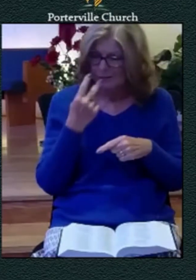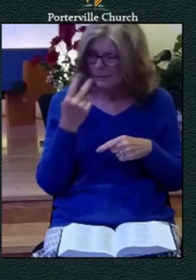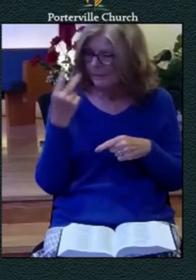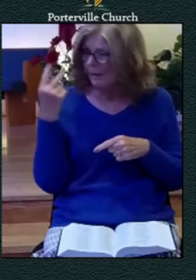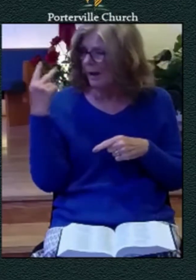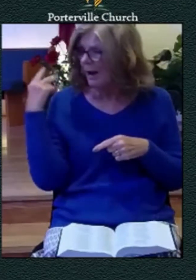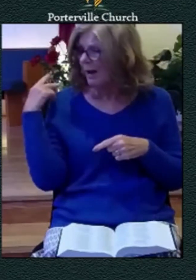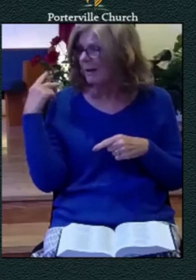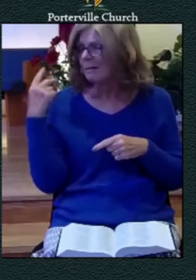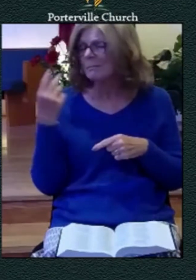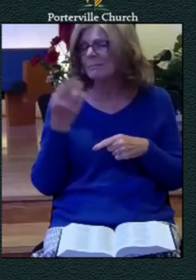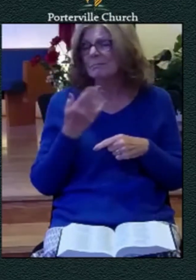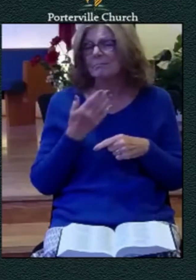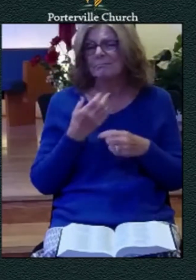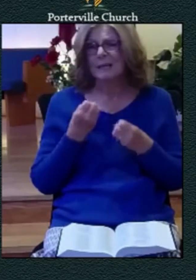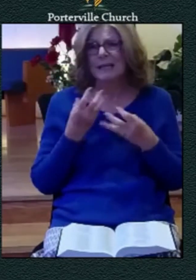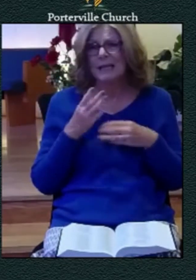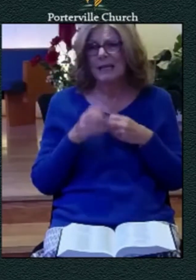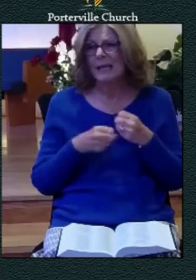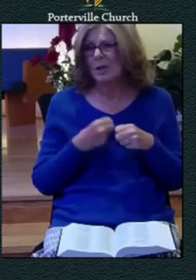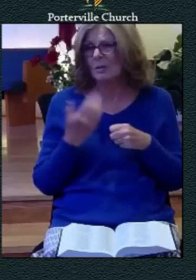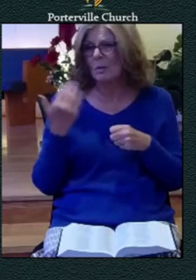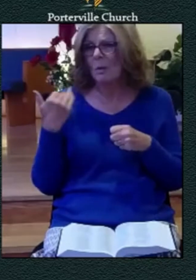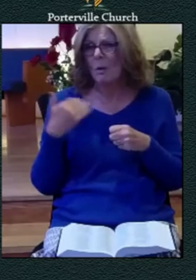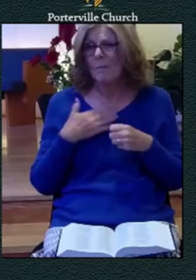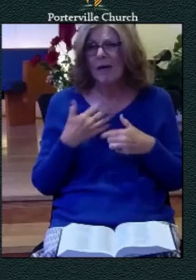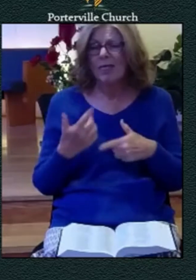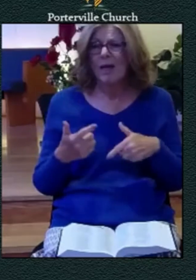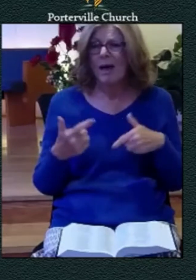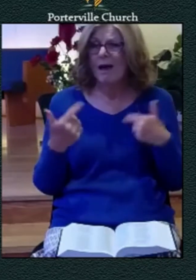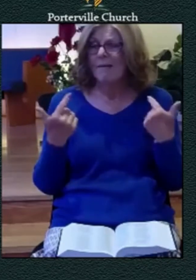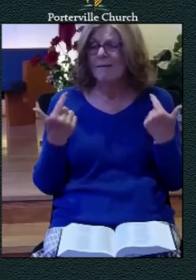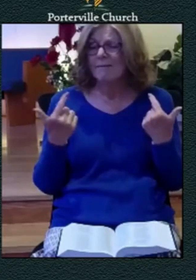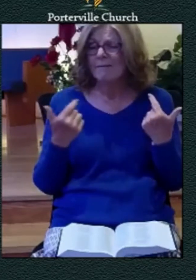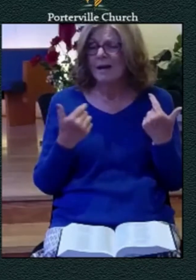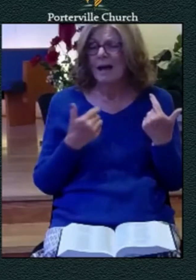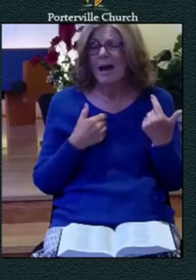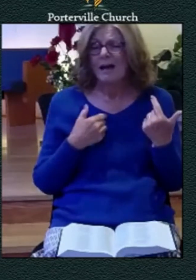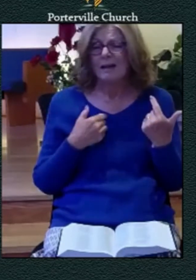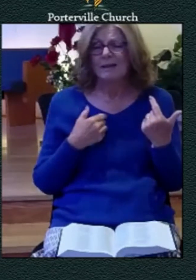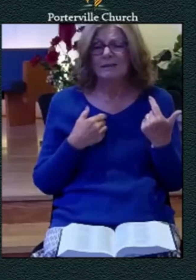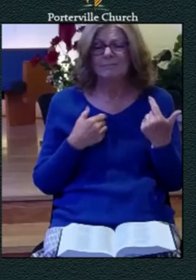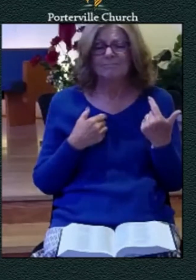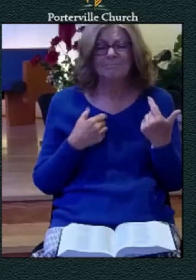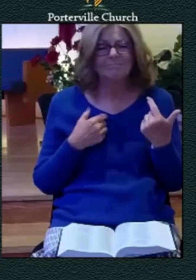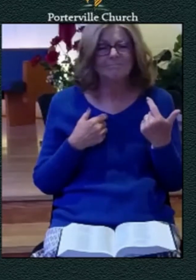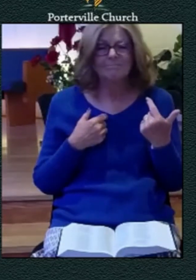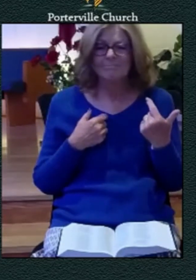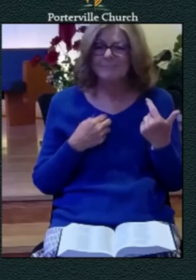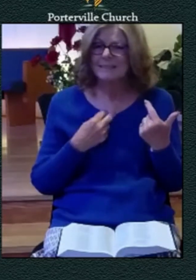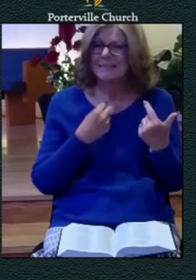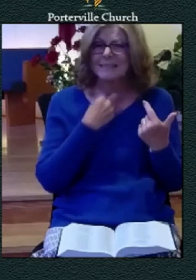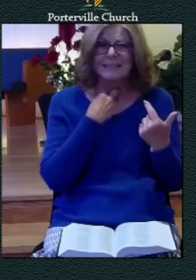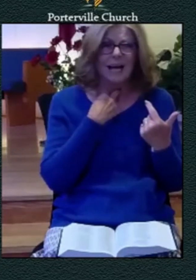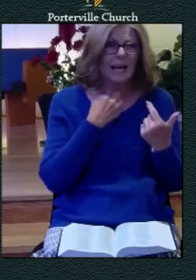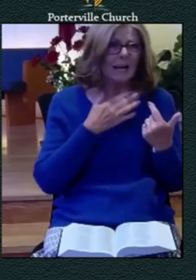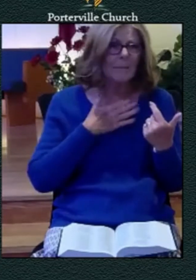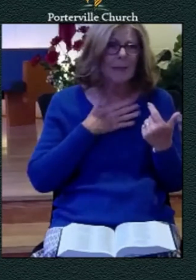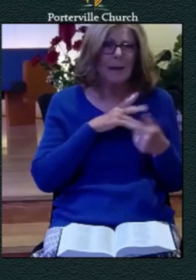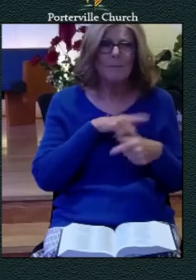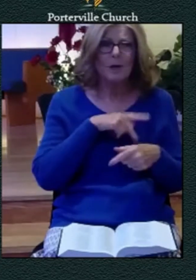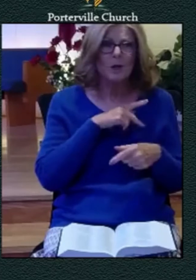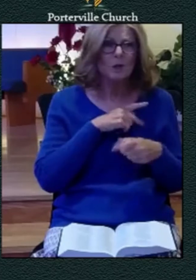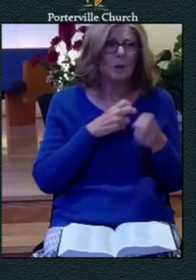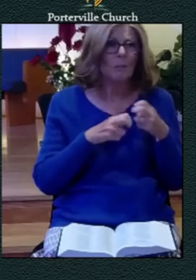of my life and realize how many times i just got all mired down in my personal problems and forgot